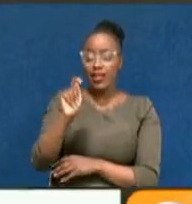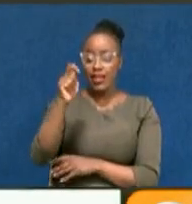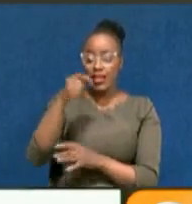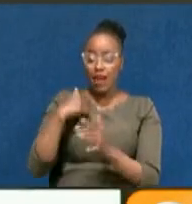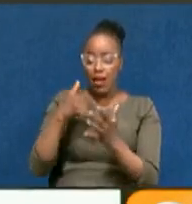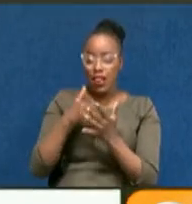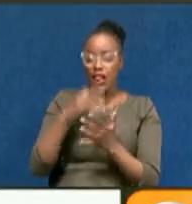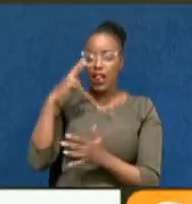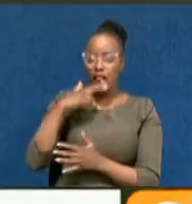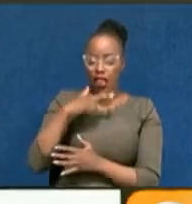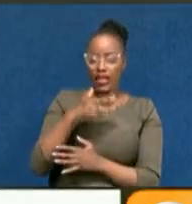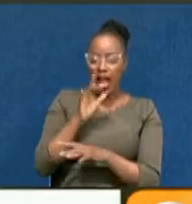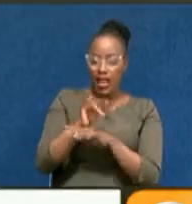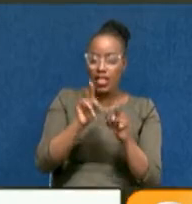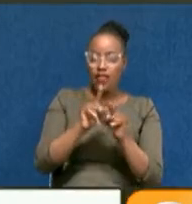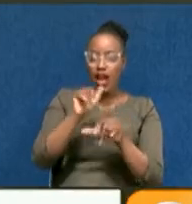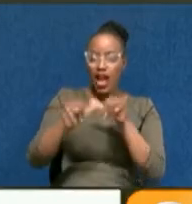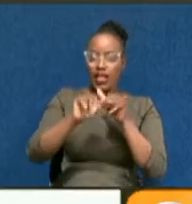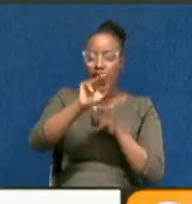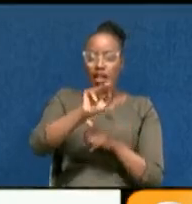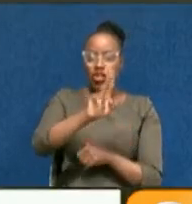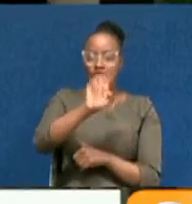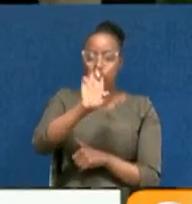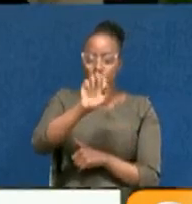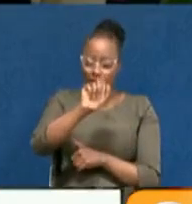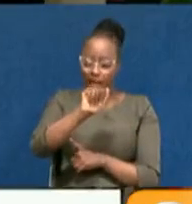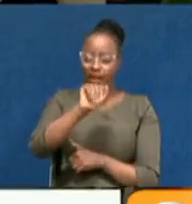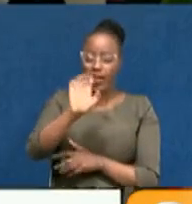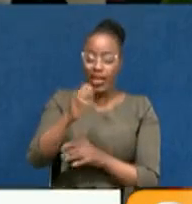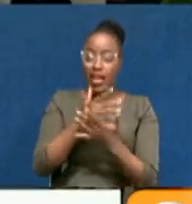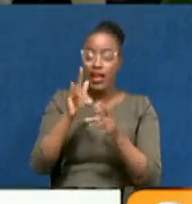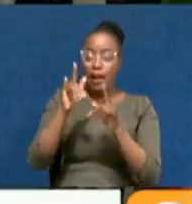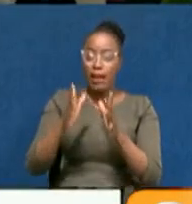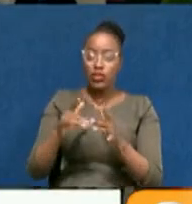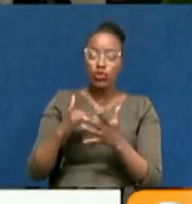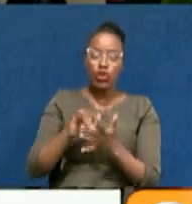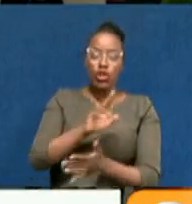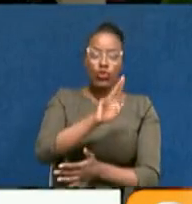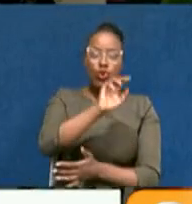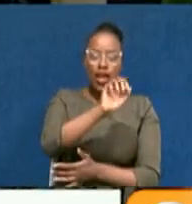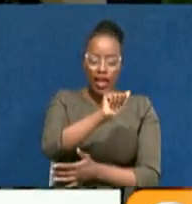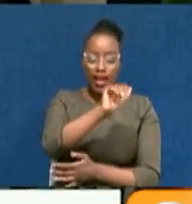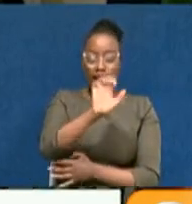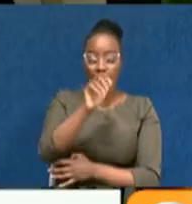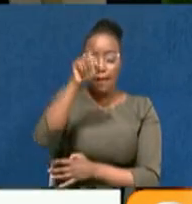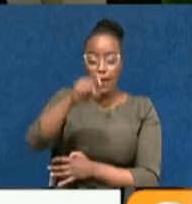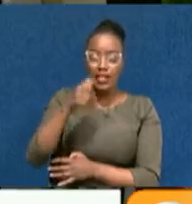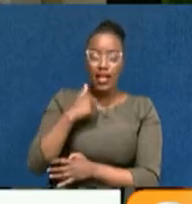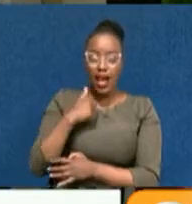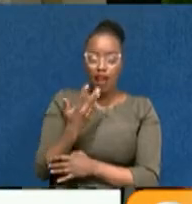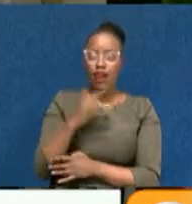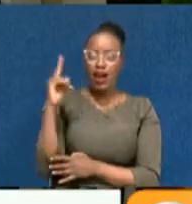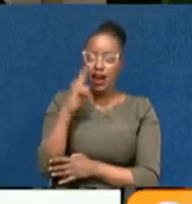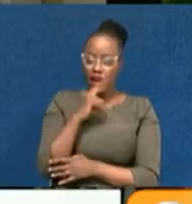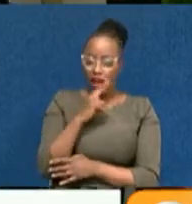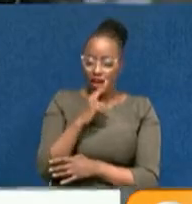listed on red a lot by the United Arab Emirates. This means that any traveller from Kenya to UAE will now have to meet new tough travel